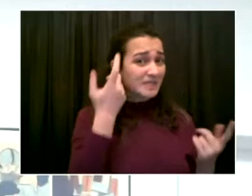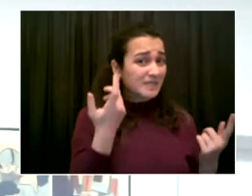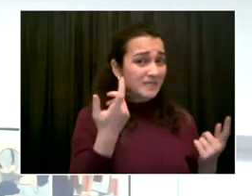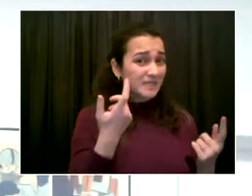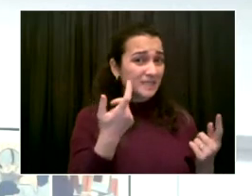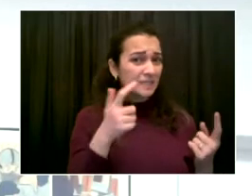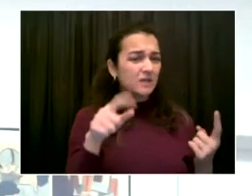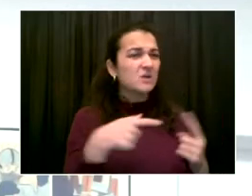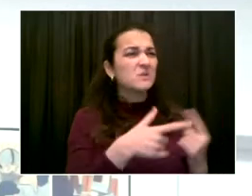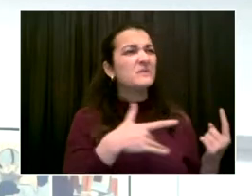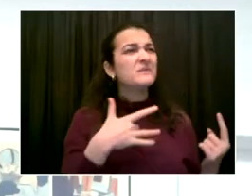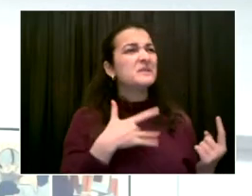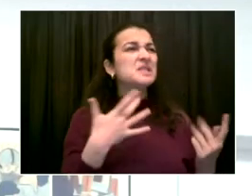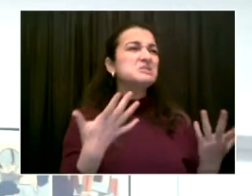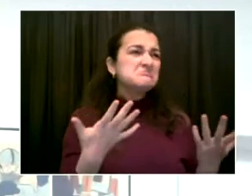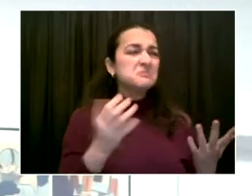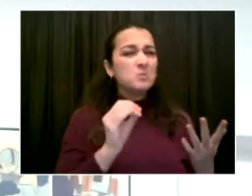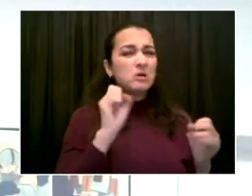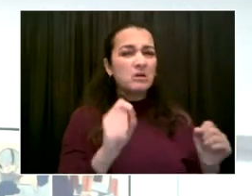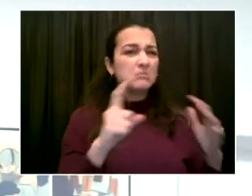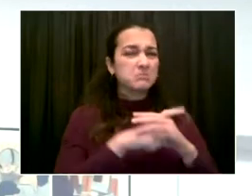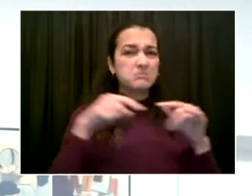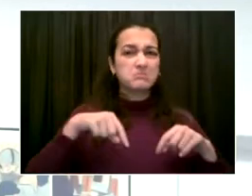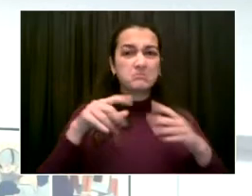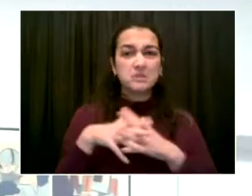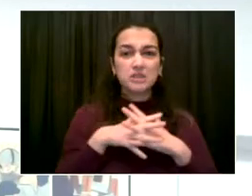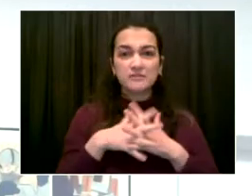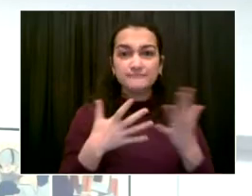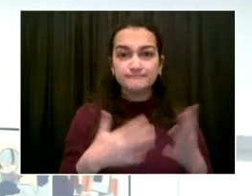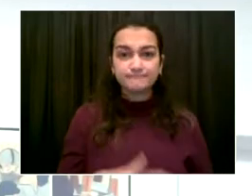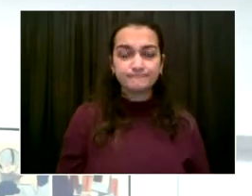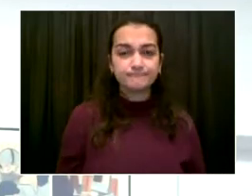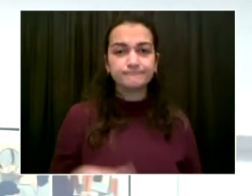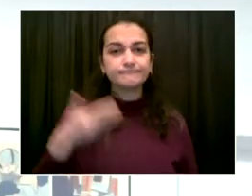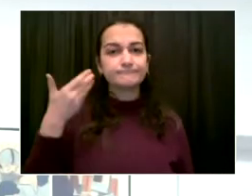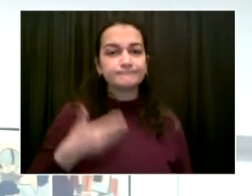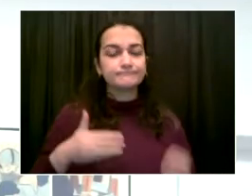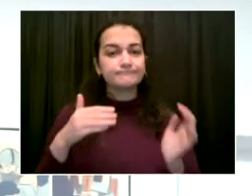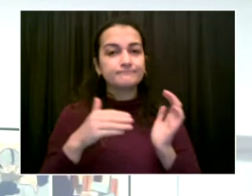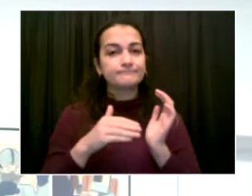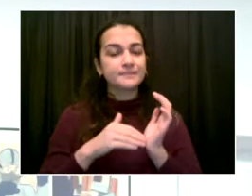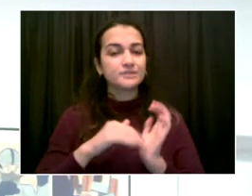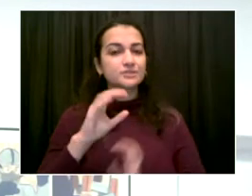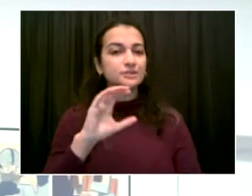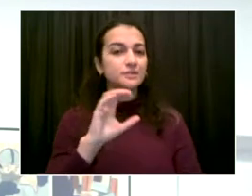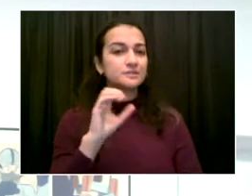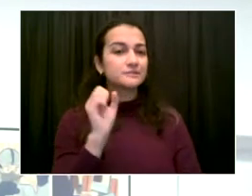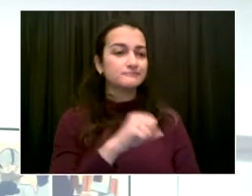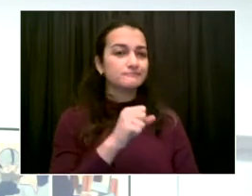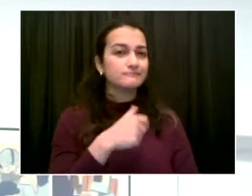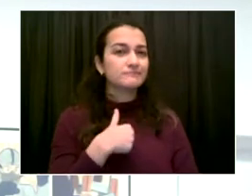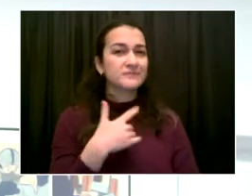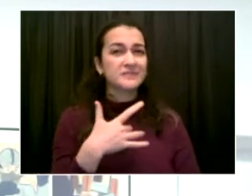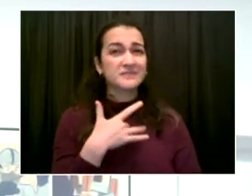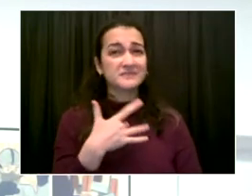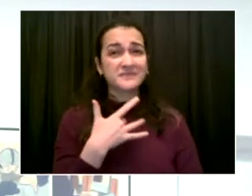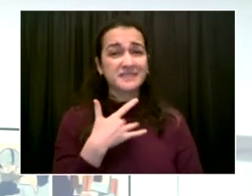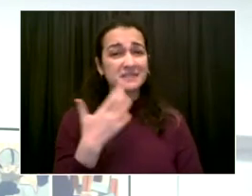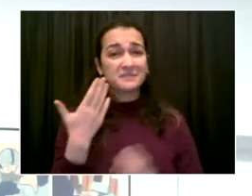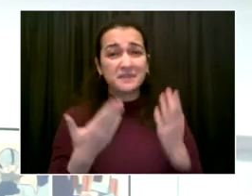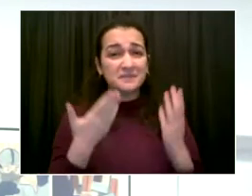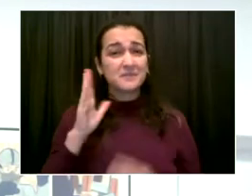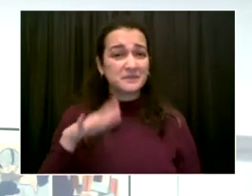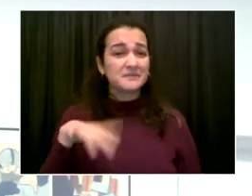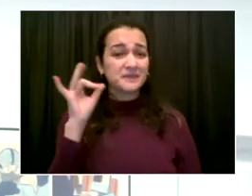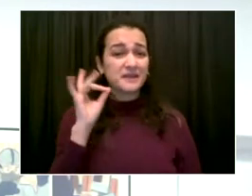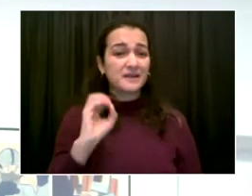Thank you, sir. Yes, we believe it will be a matter of days before Omicron is detected in the